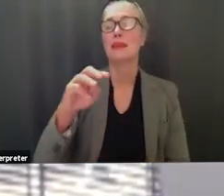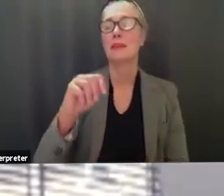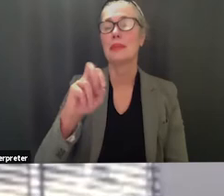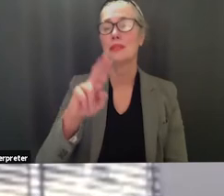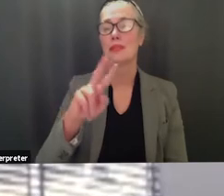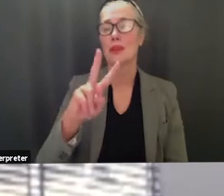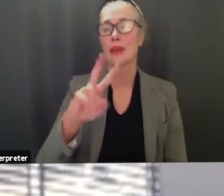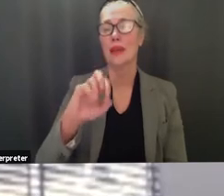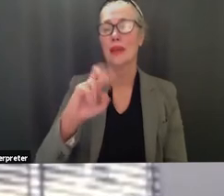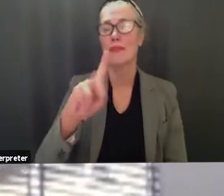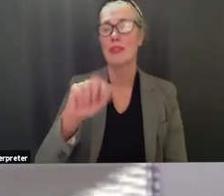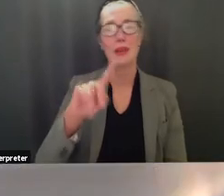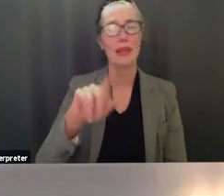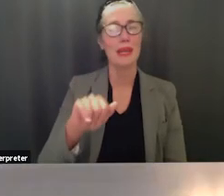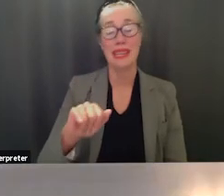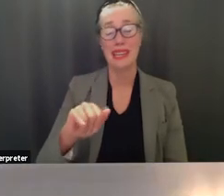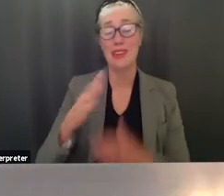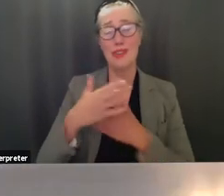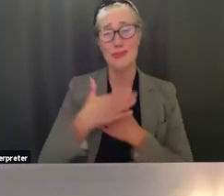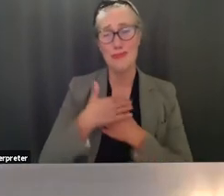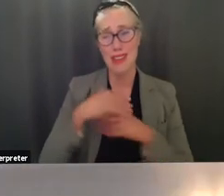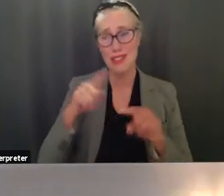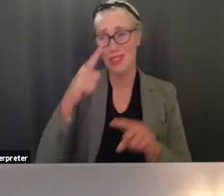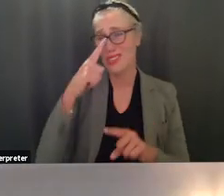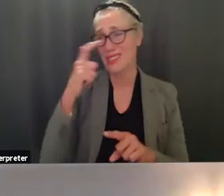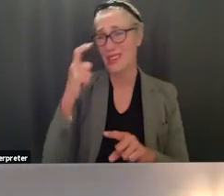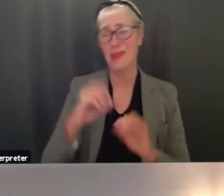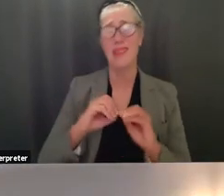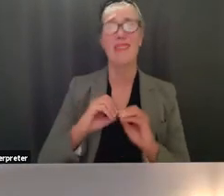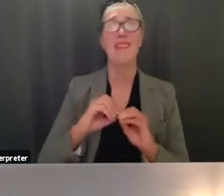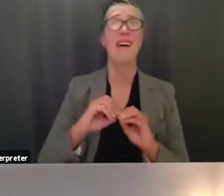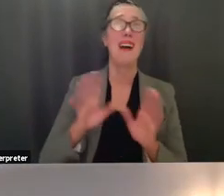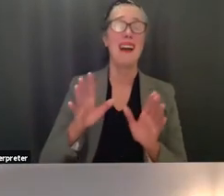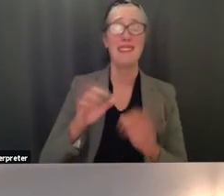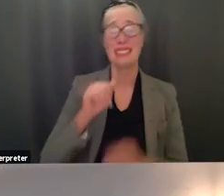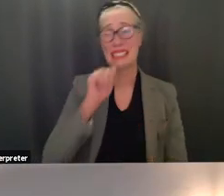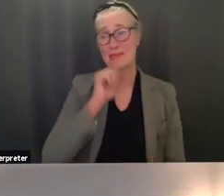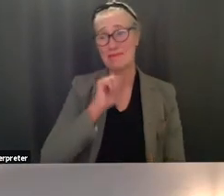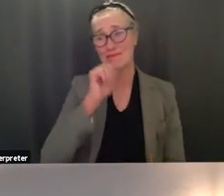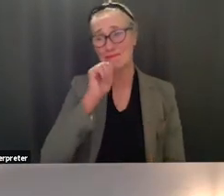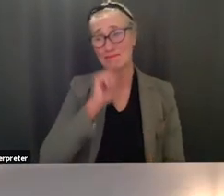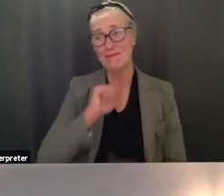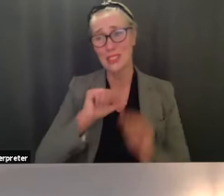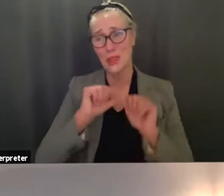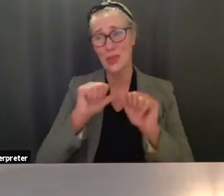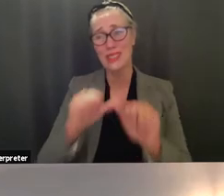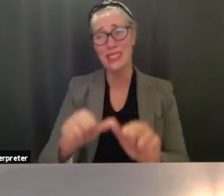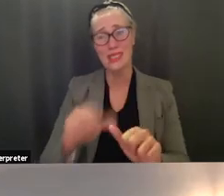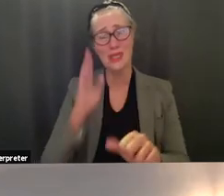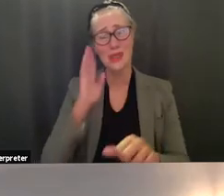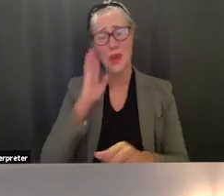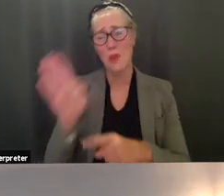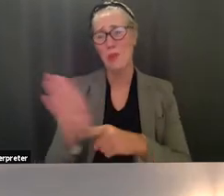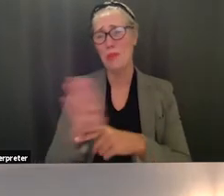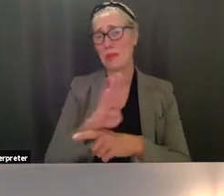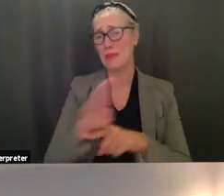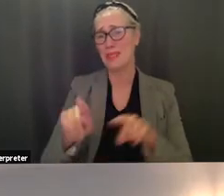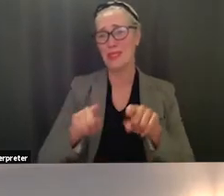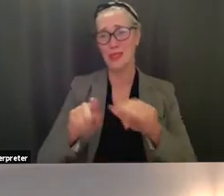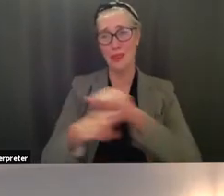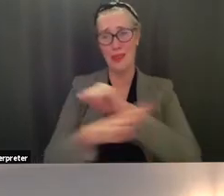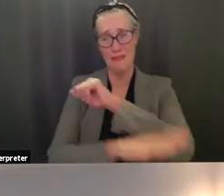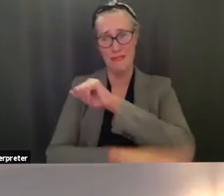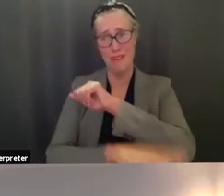summer because obviously this continues and you'll be very busy as we enter the fall um miss uh